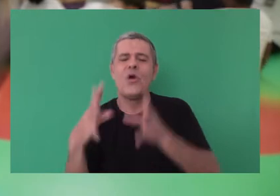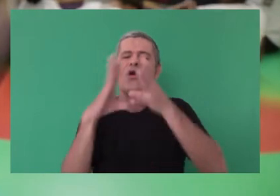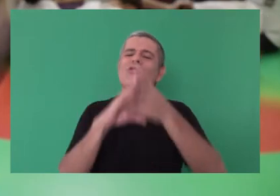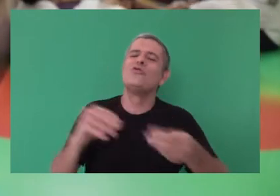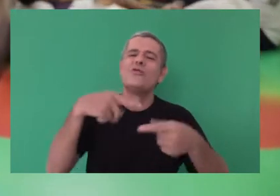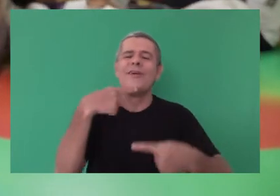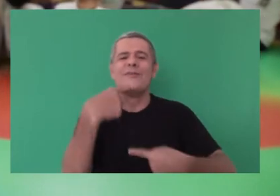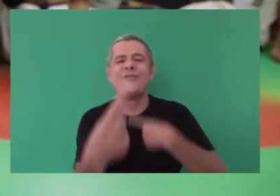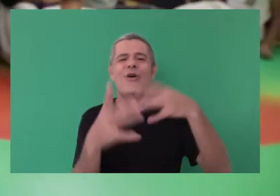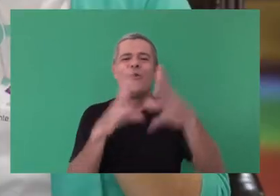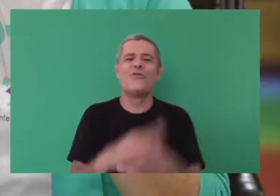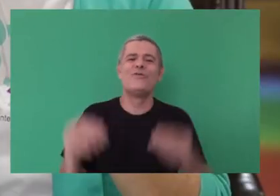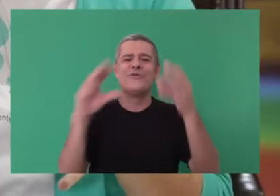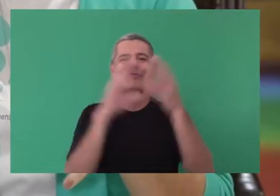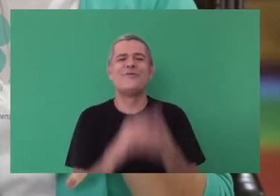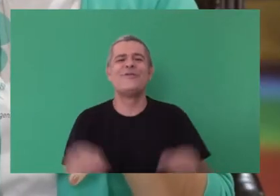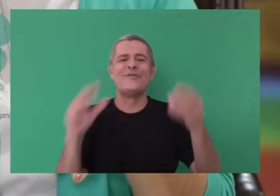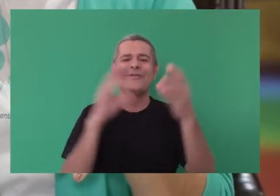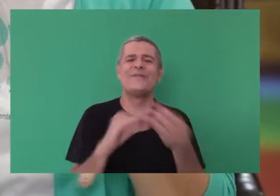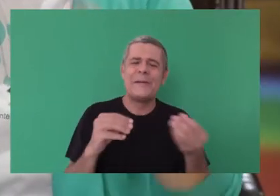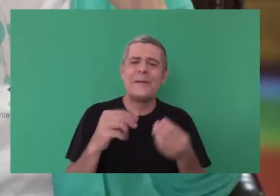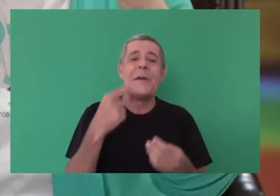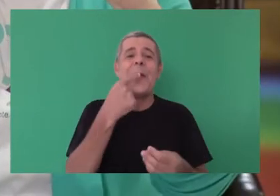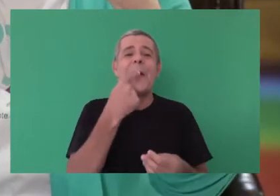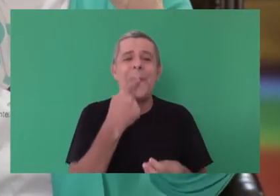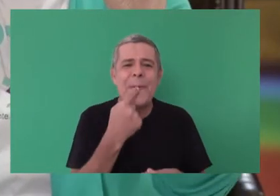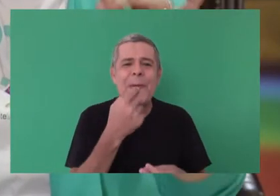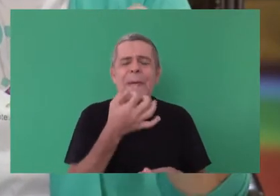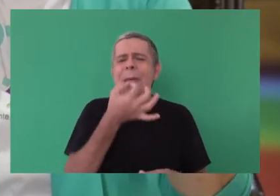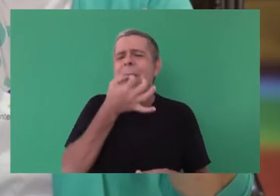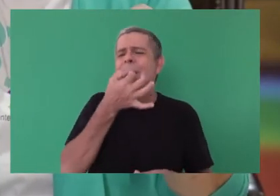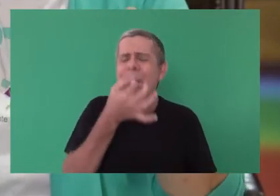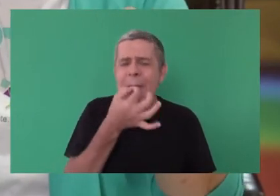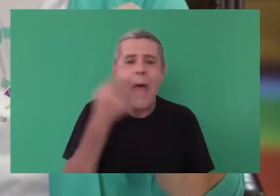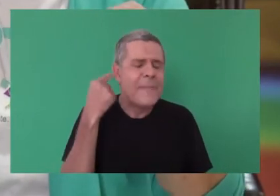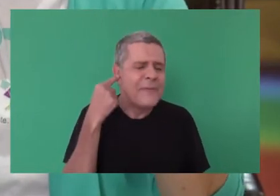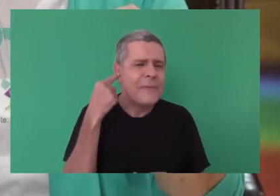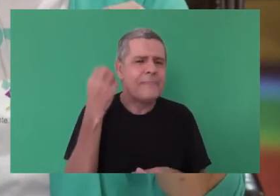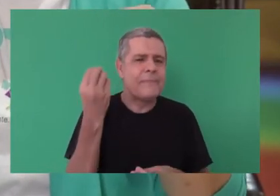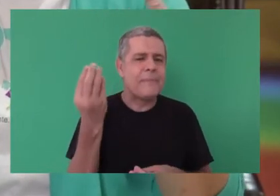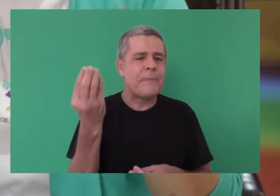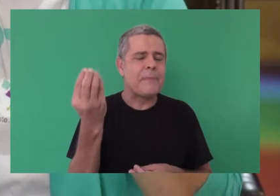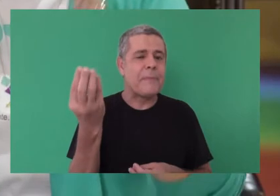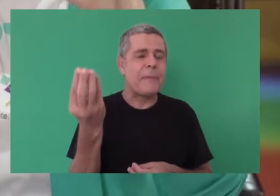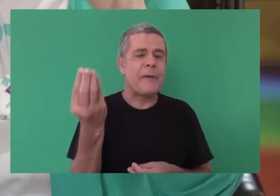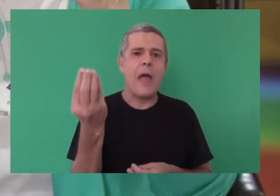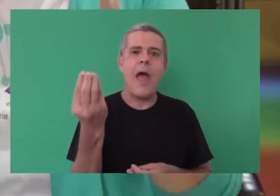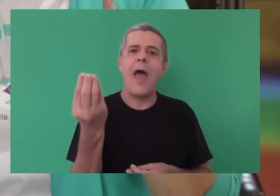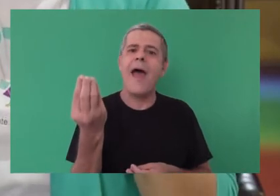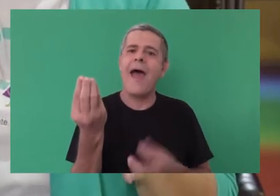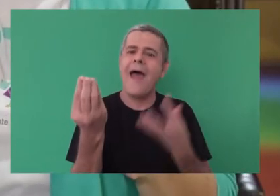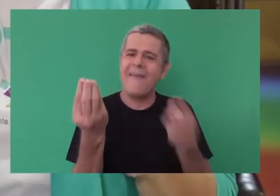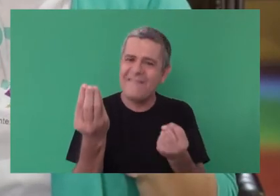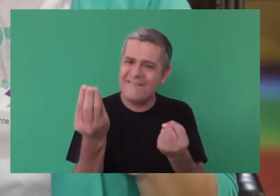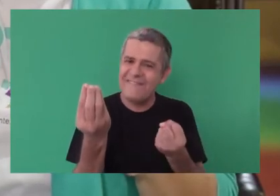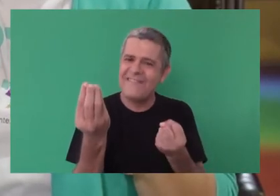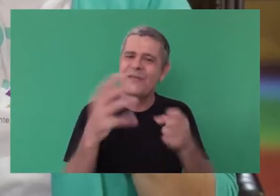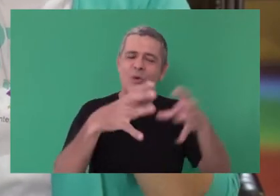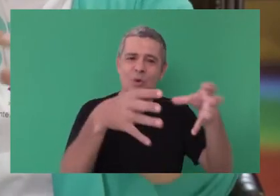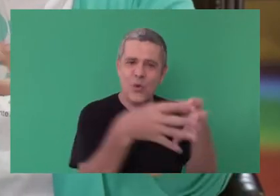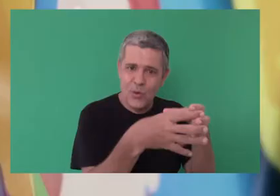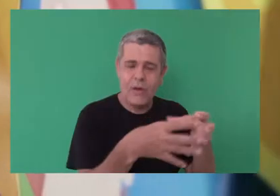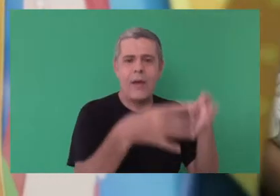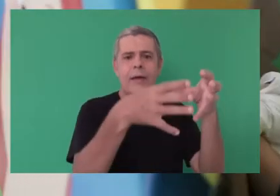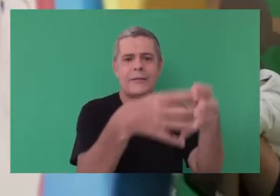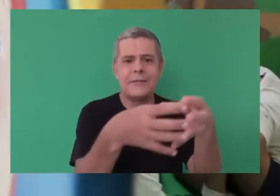Claudia Werneck. Each five minutes, we blow a whistle and blink a light to call the attention of the deaf children. And then,